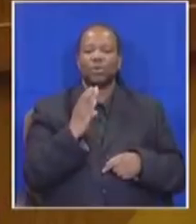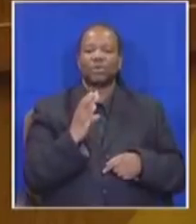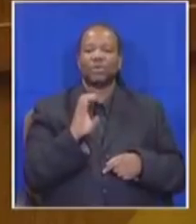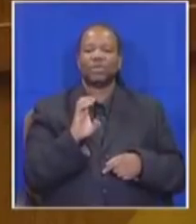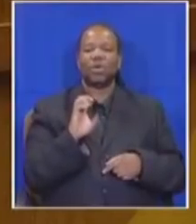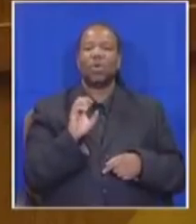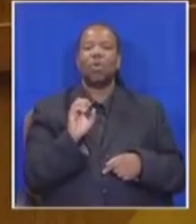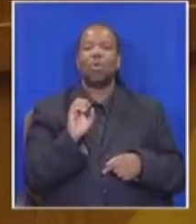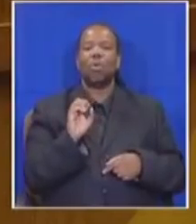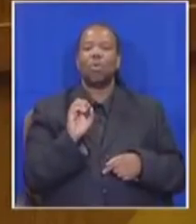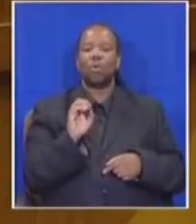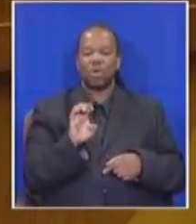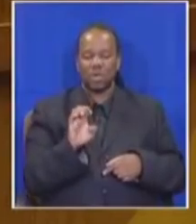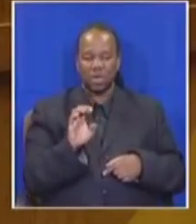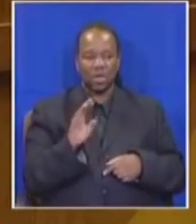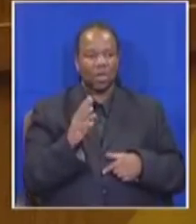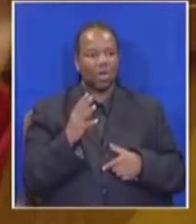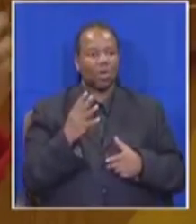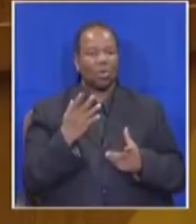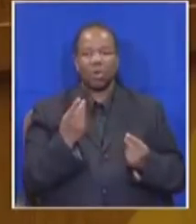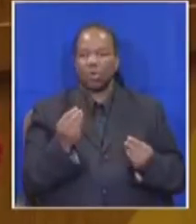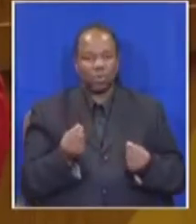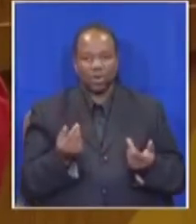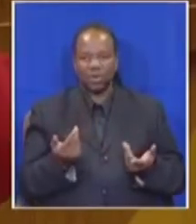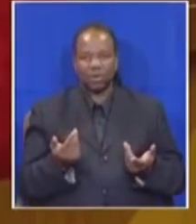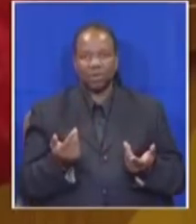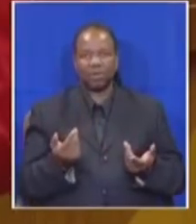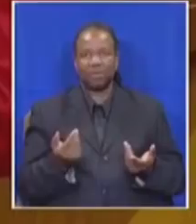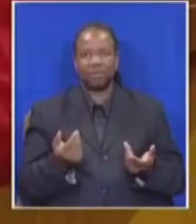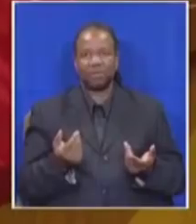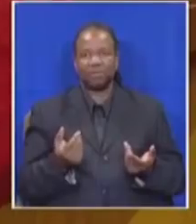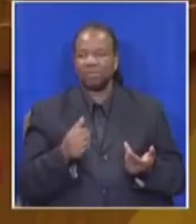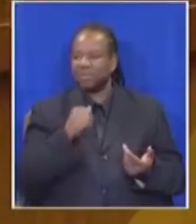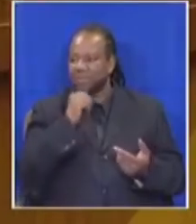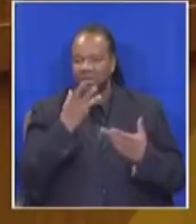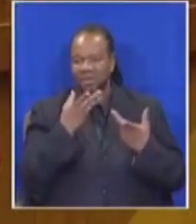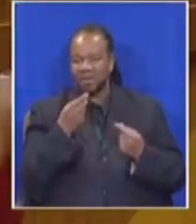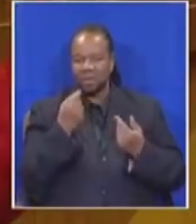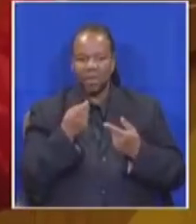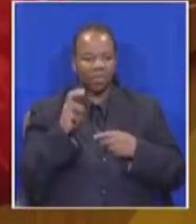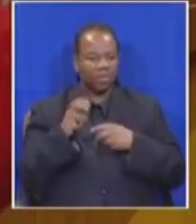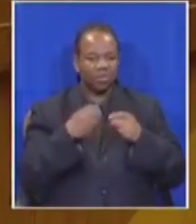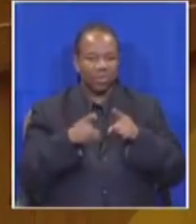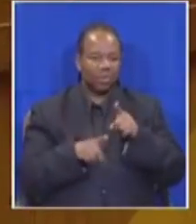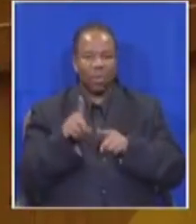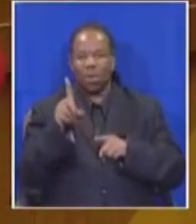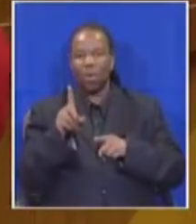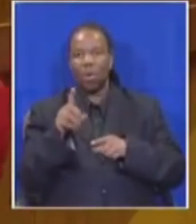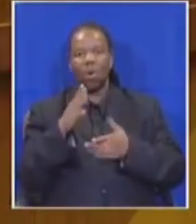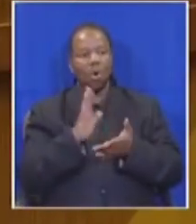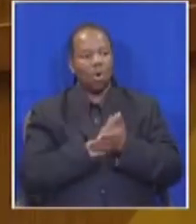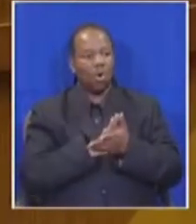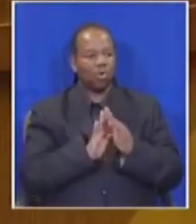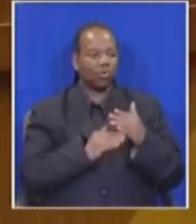basically education it doesn't matter if you accelerate or you don't accelerate you stop or you apply brakes